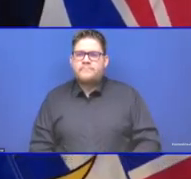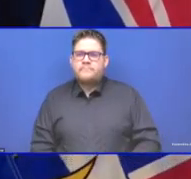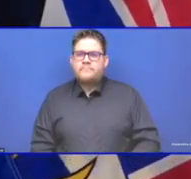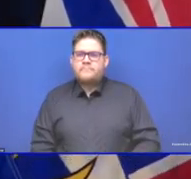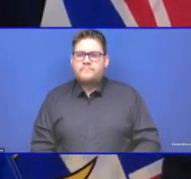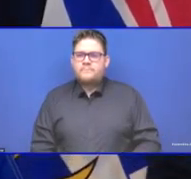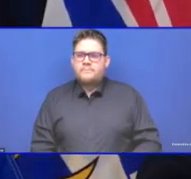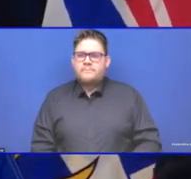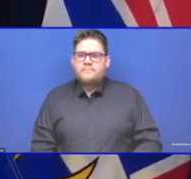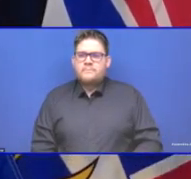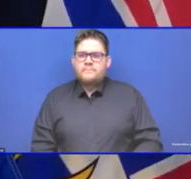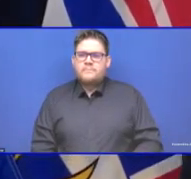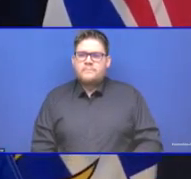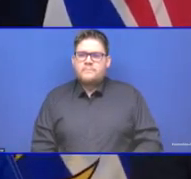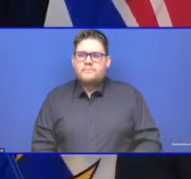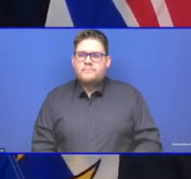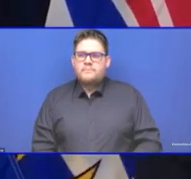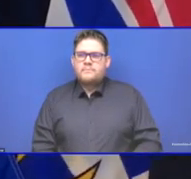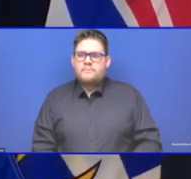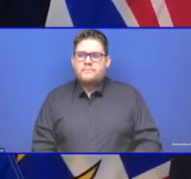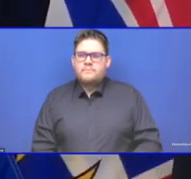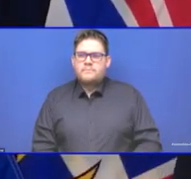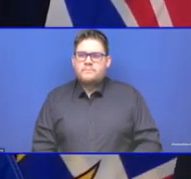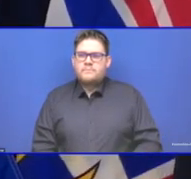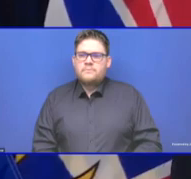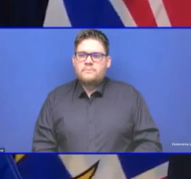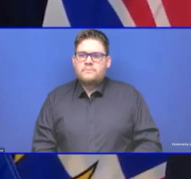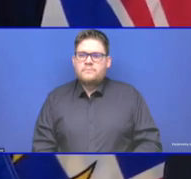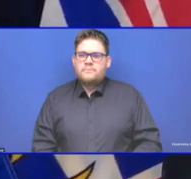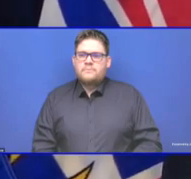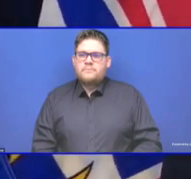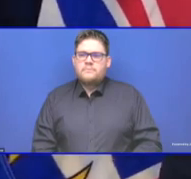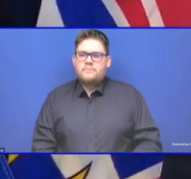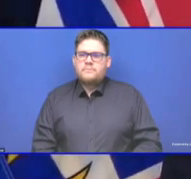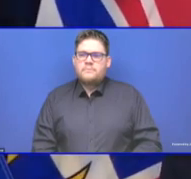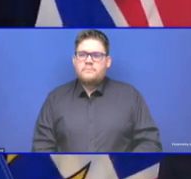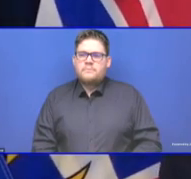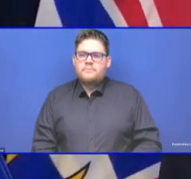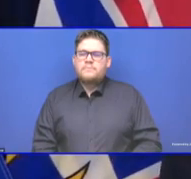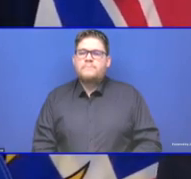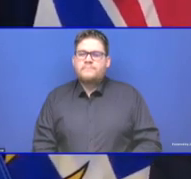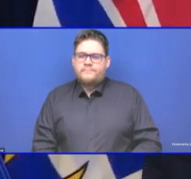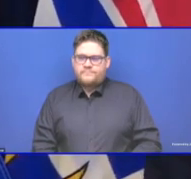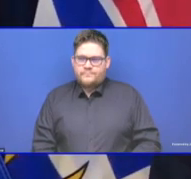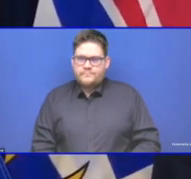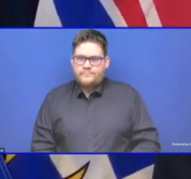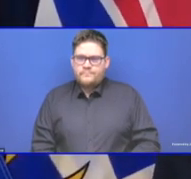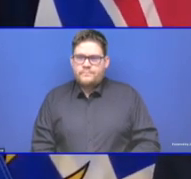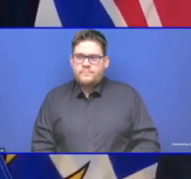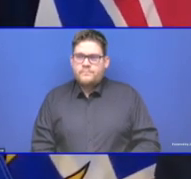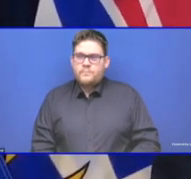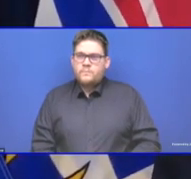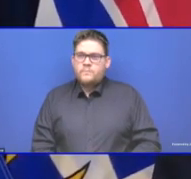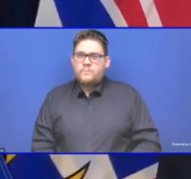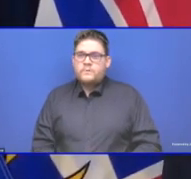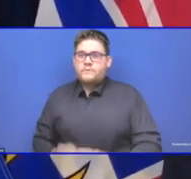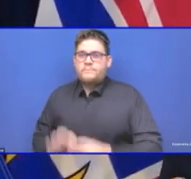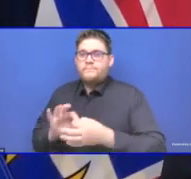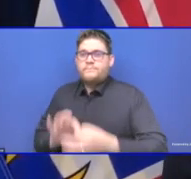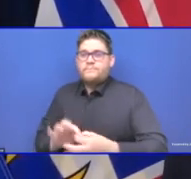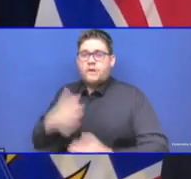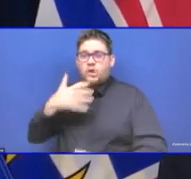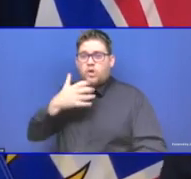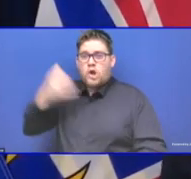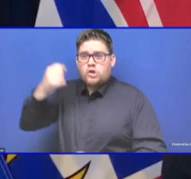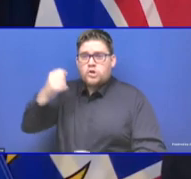And just to say with respect to long-term care and assisted living, one of the advantages in that area is the 6